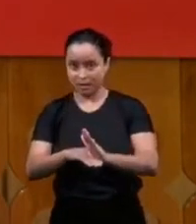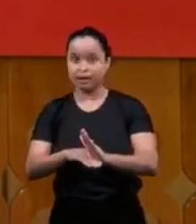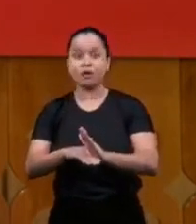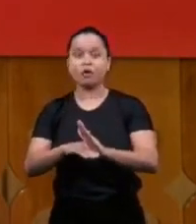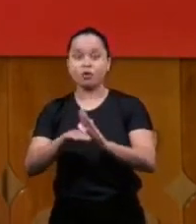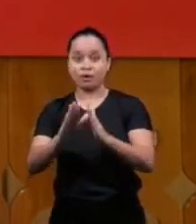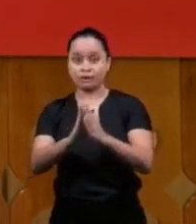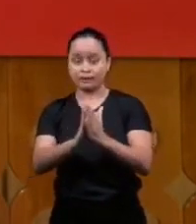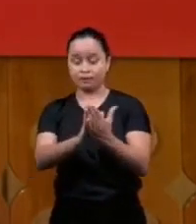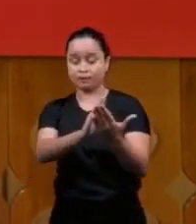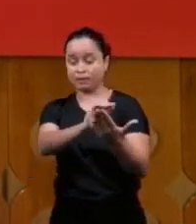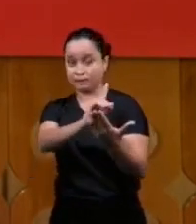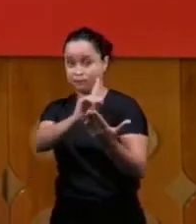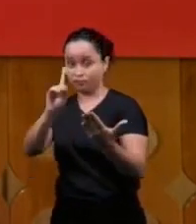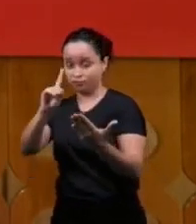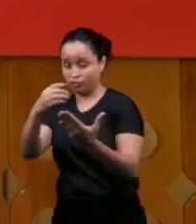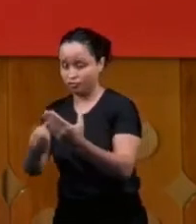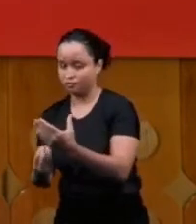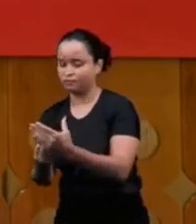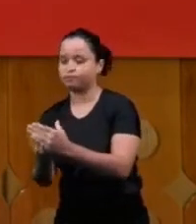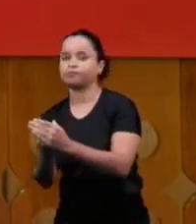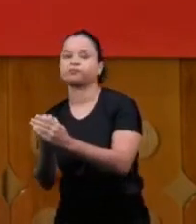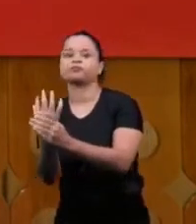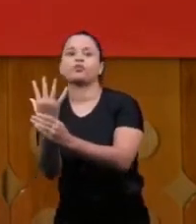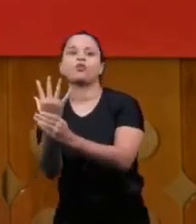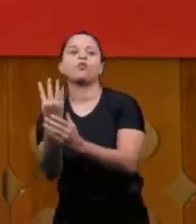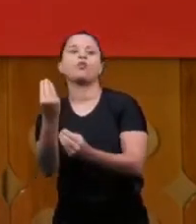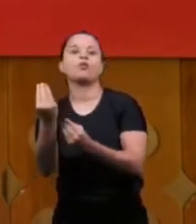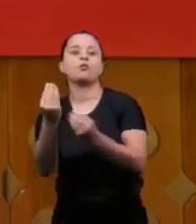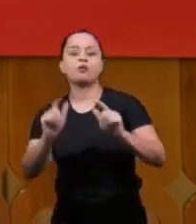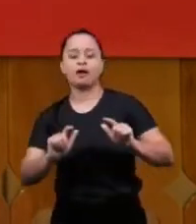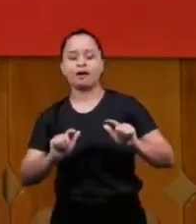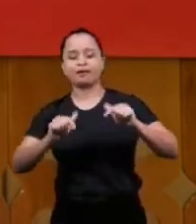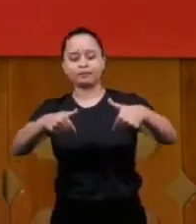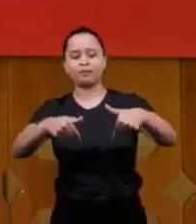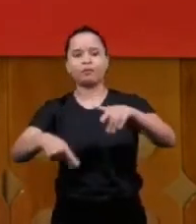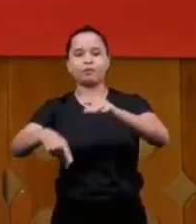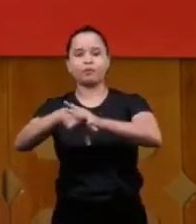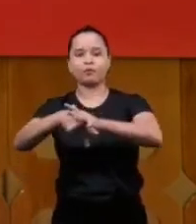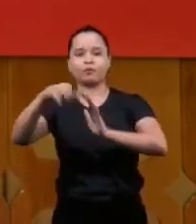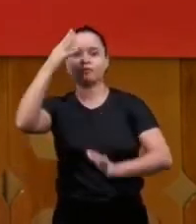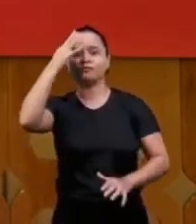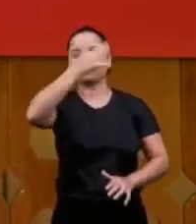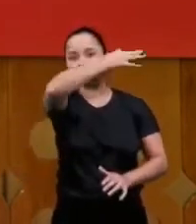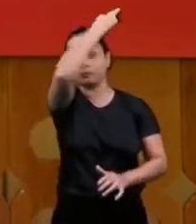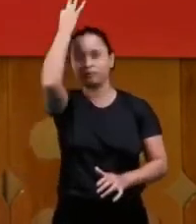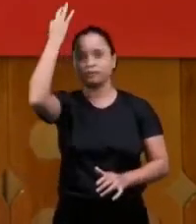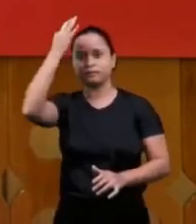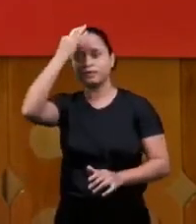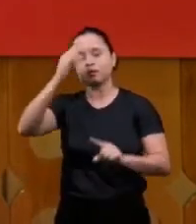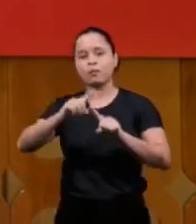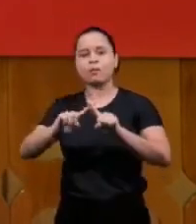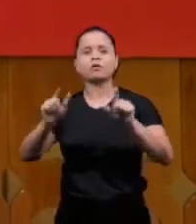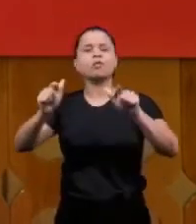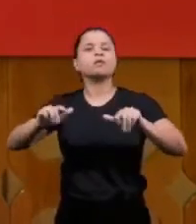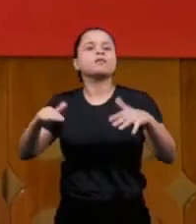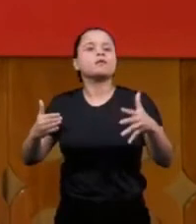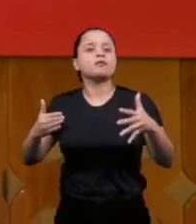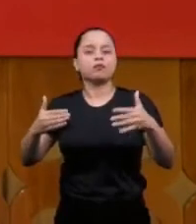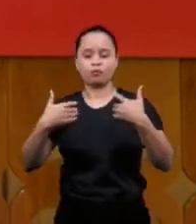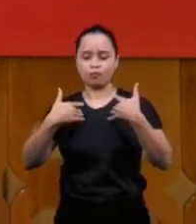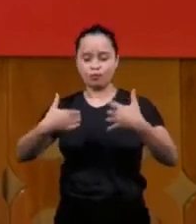is the fount or the source of the doctrine through the operation of the Holy Spirit in the body if you